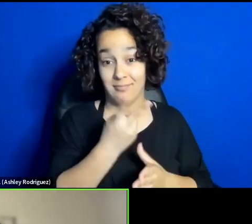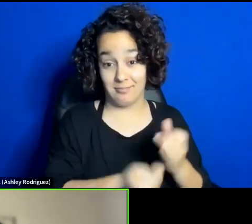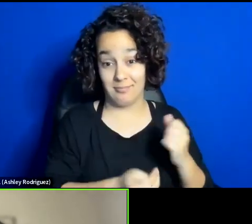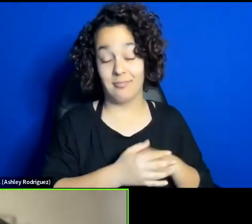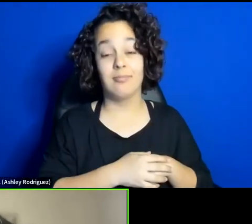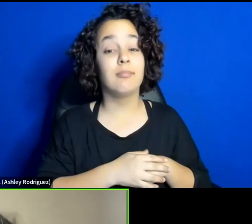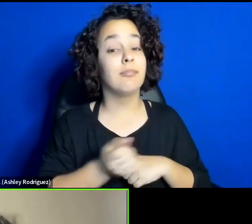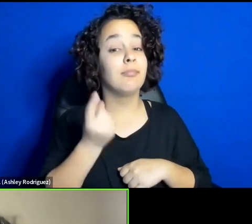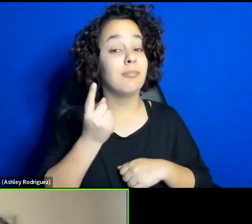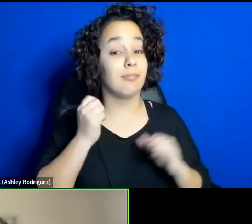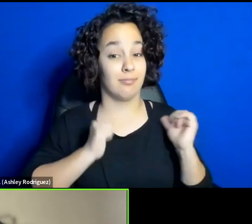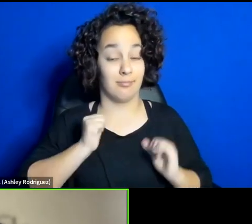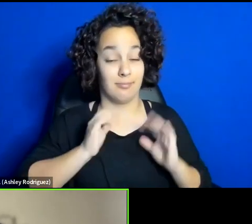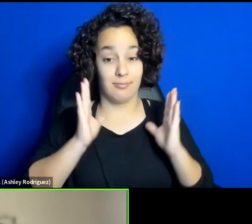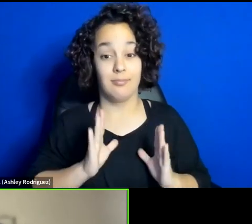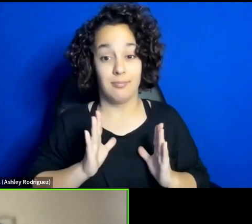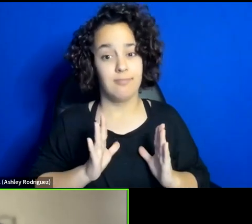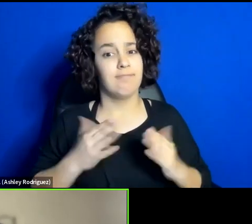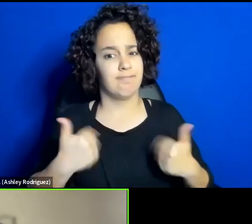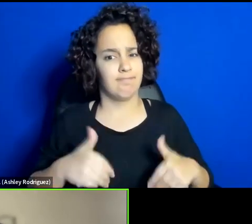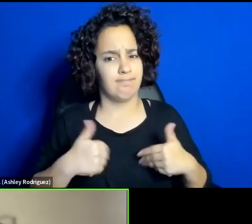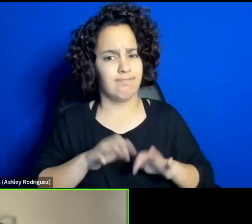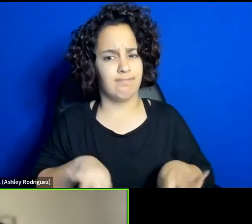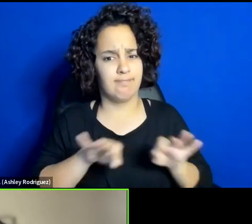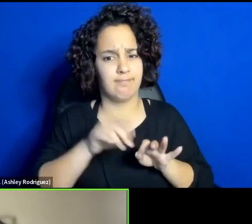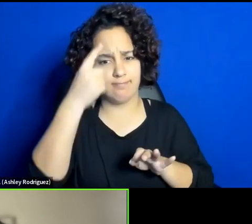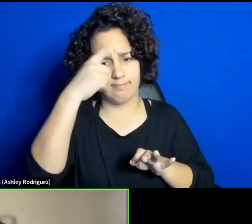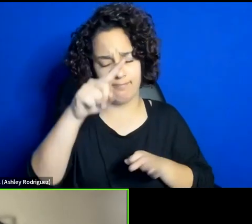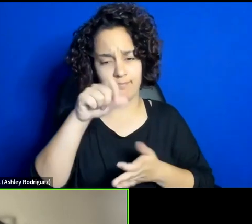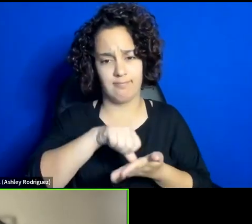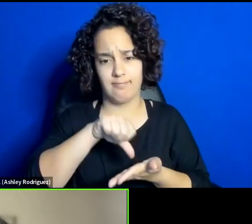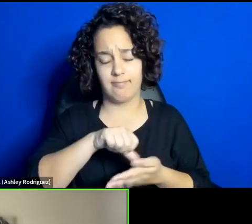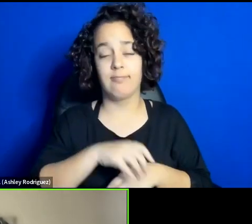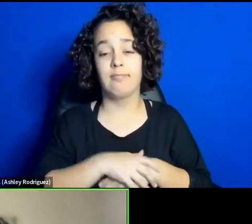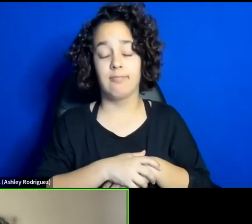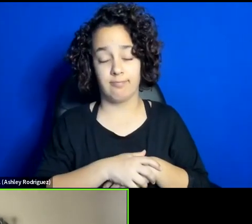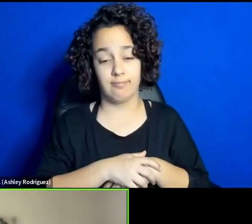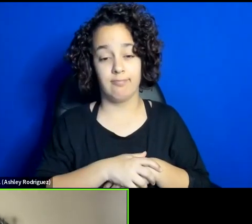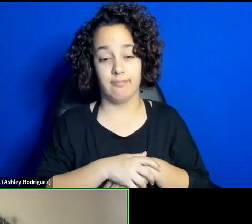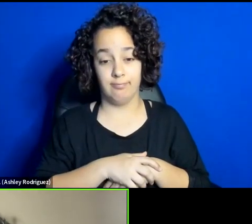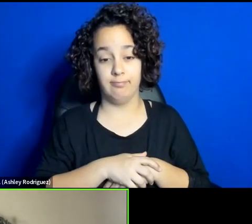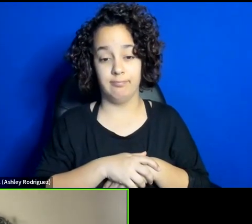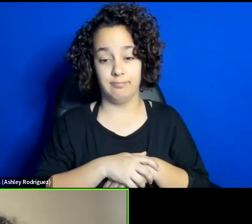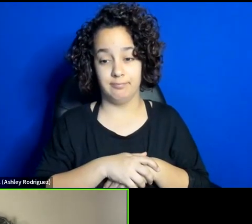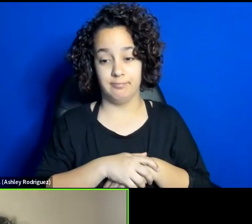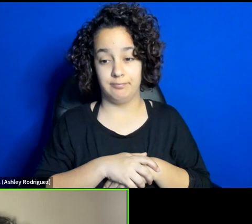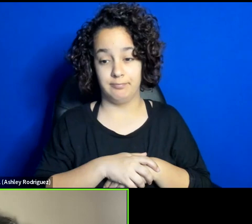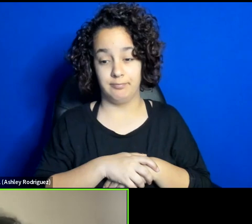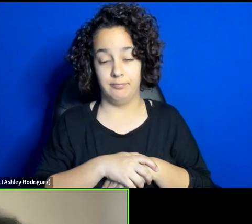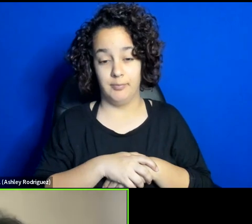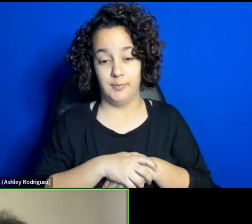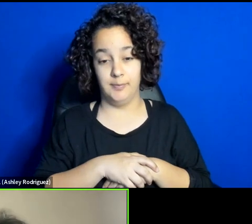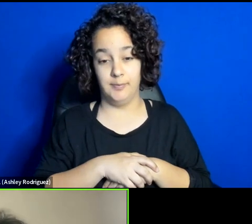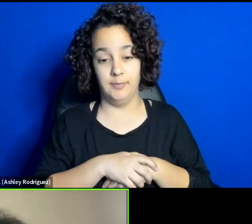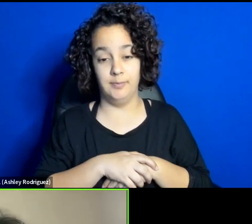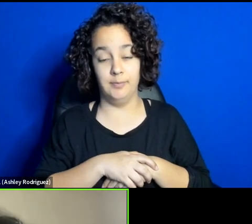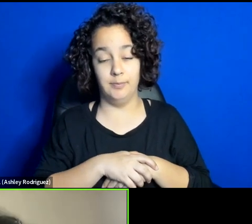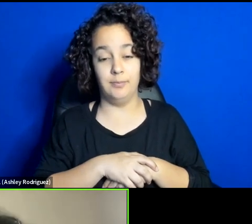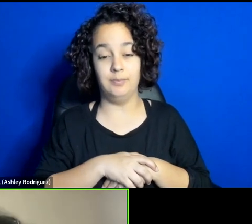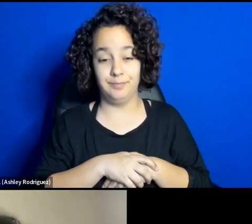theatre was imported to Iran as a tool for the state